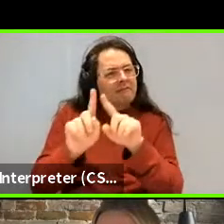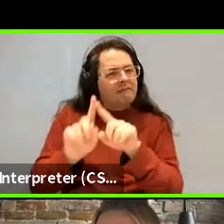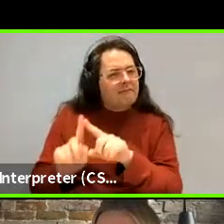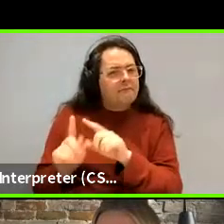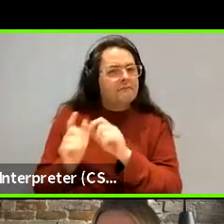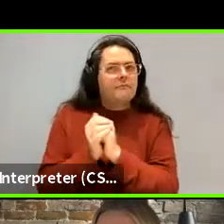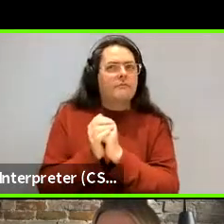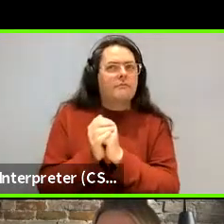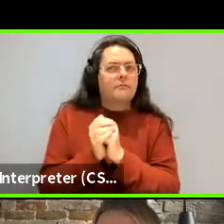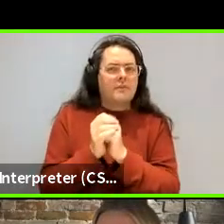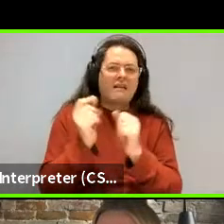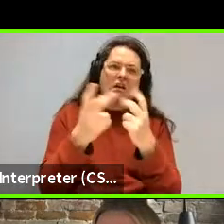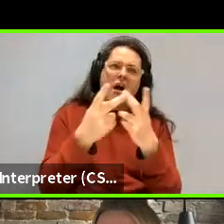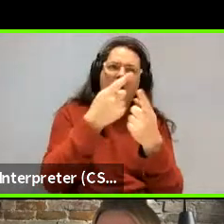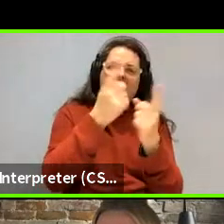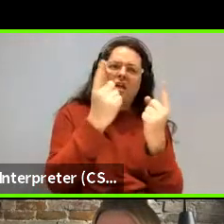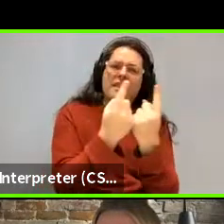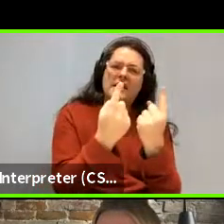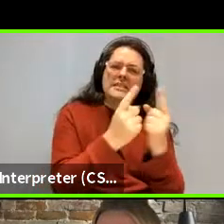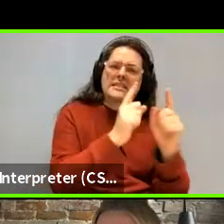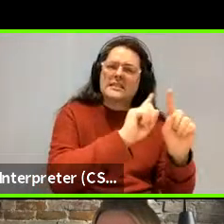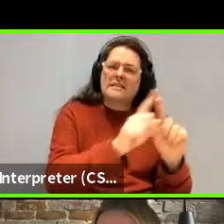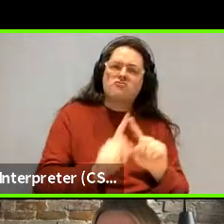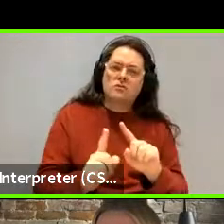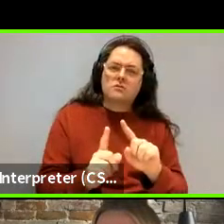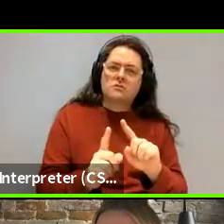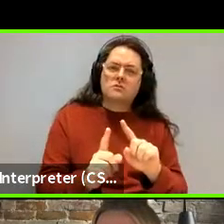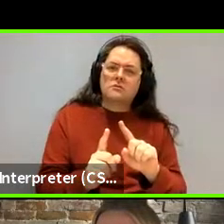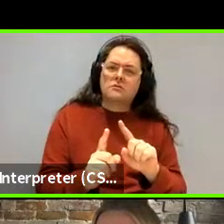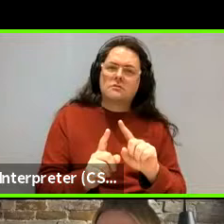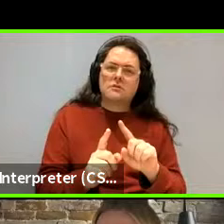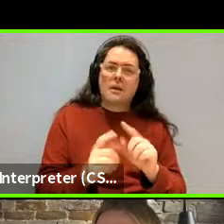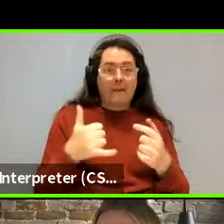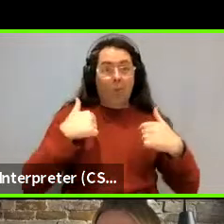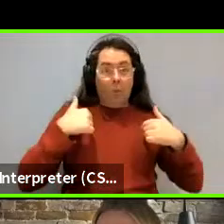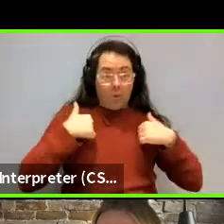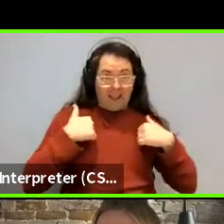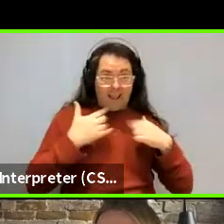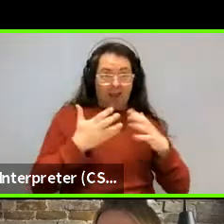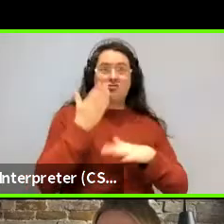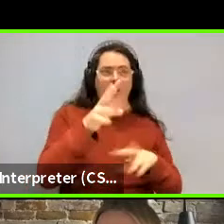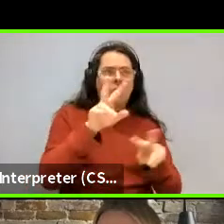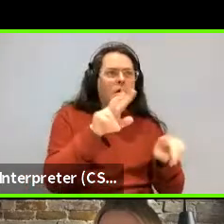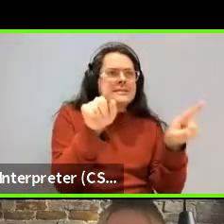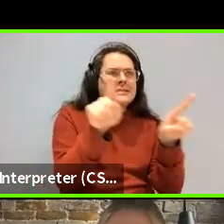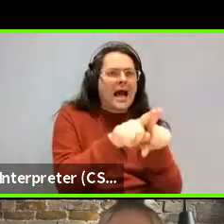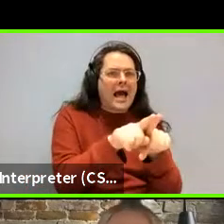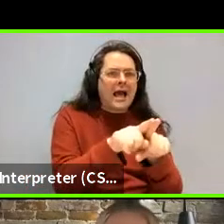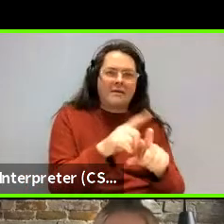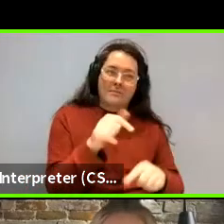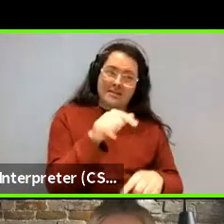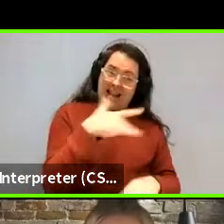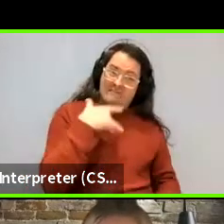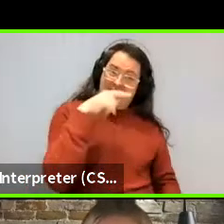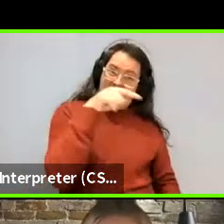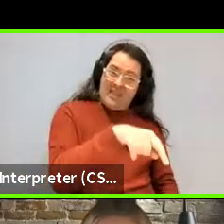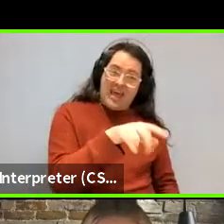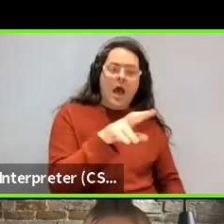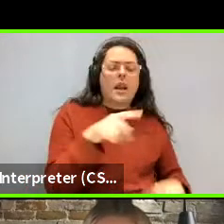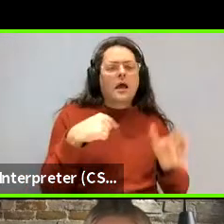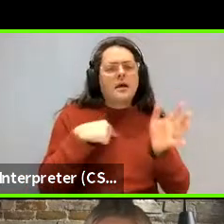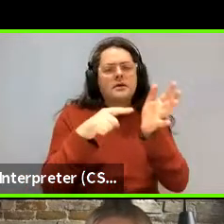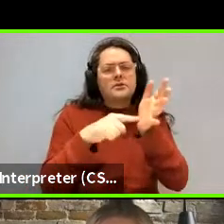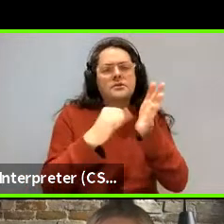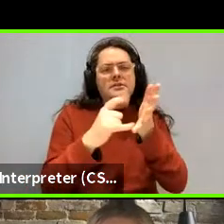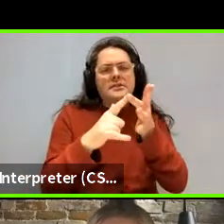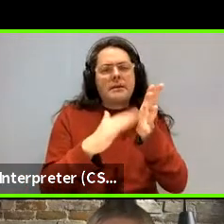other things which are different. They're never exactly the same. I mean, they look the same to us. If you're going, if I go down to the Chimani and look in the jungle